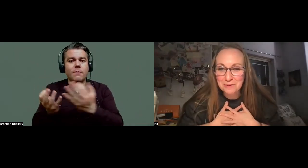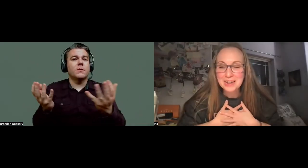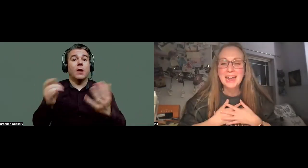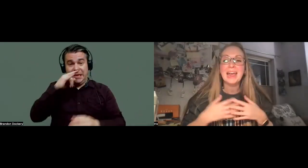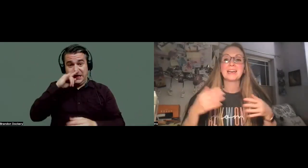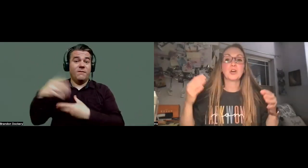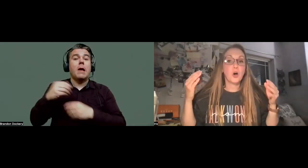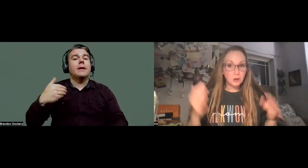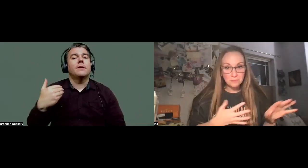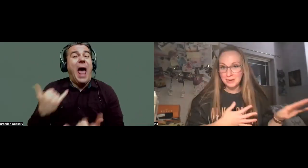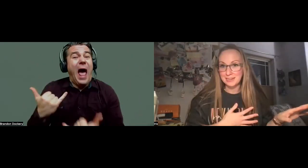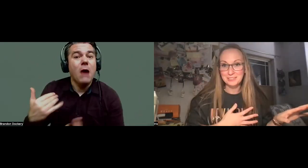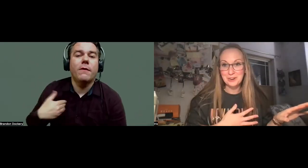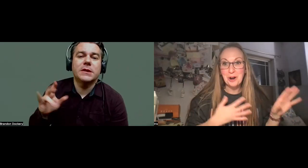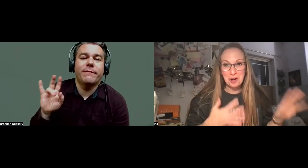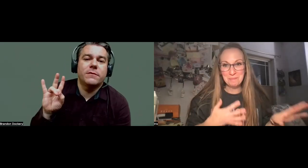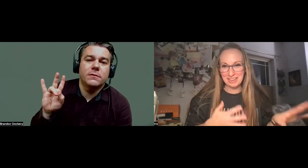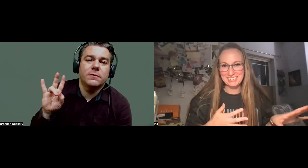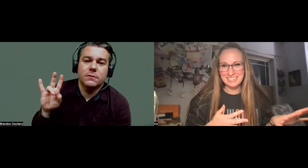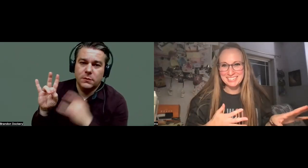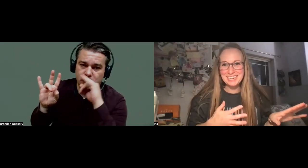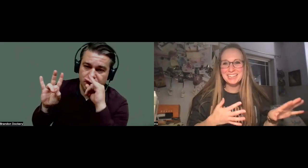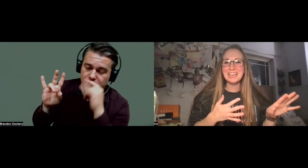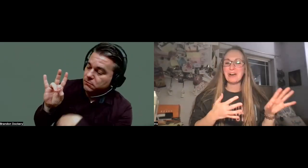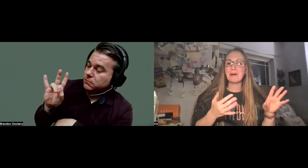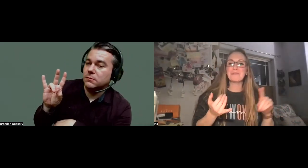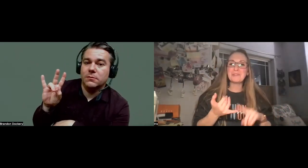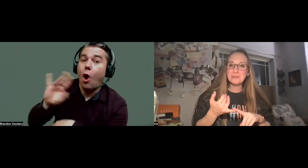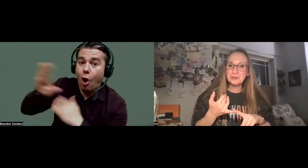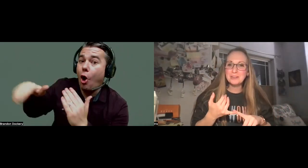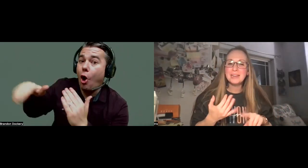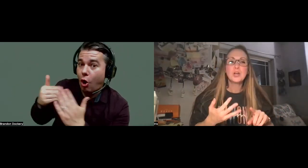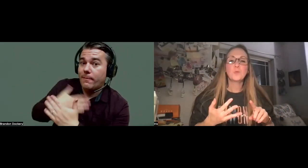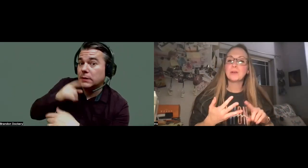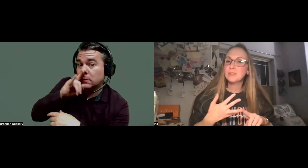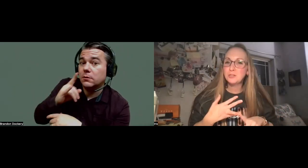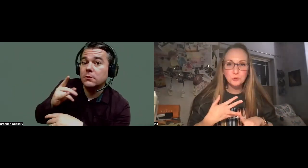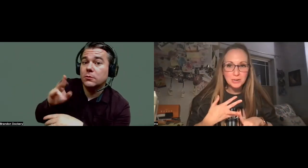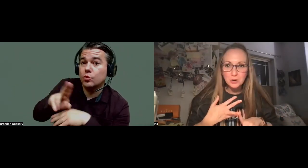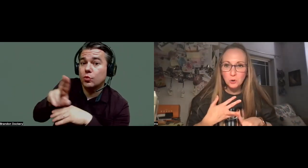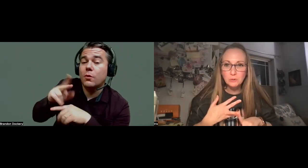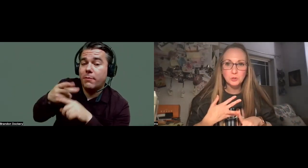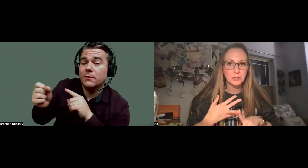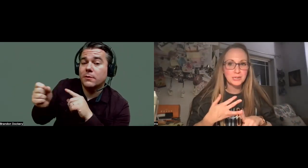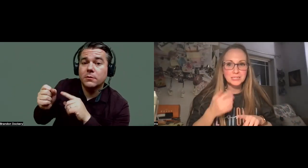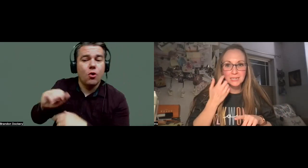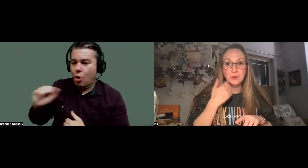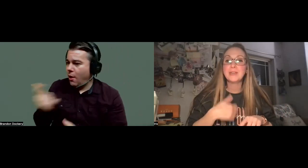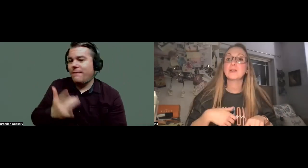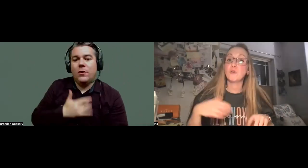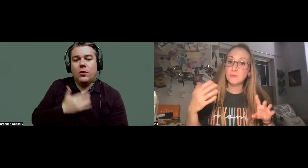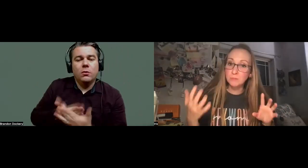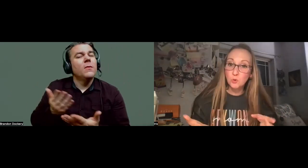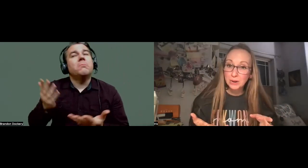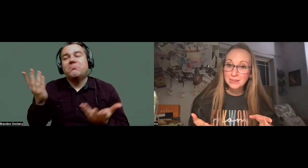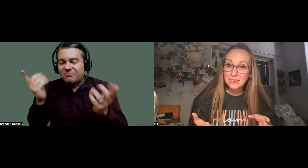kids now and all of my kids are on Plexus. They all feel good. Whenever they do get colds or get sick,